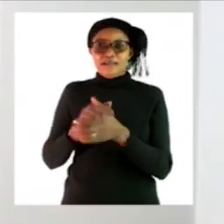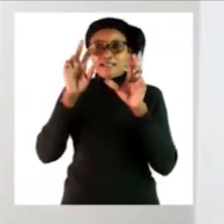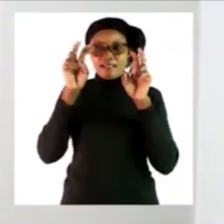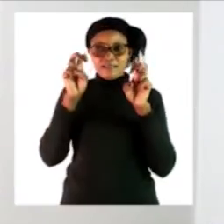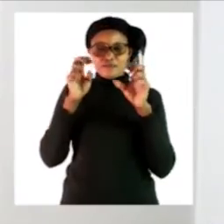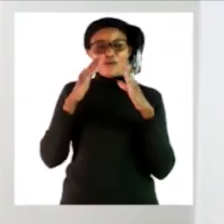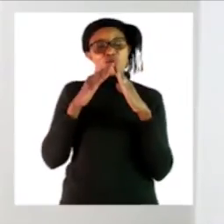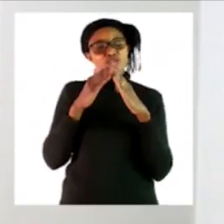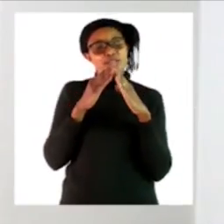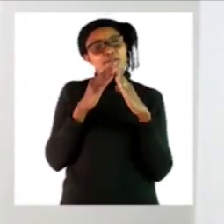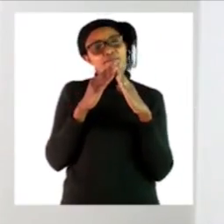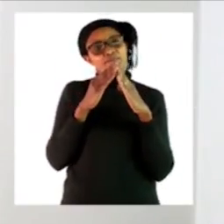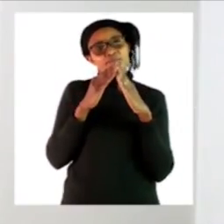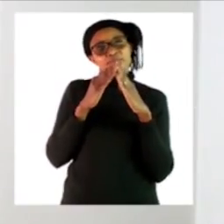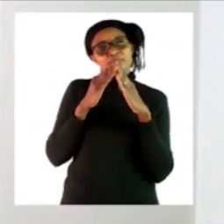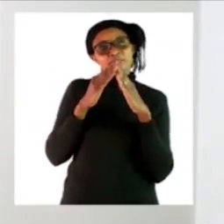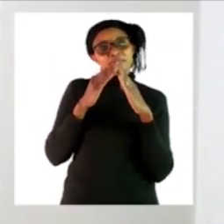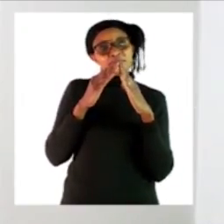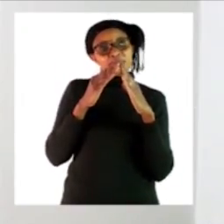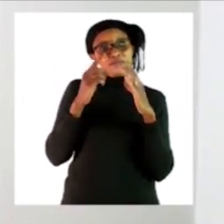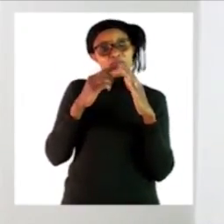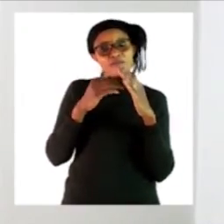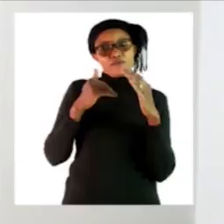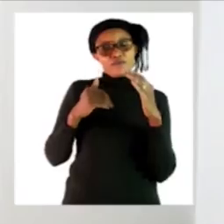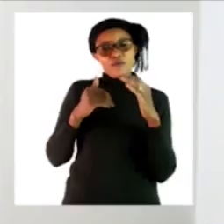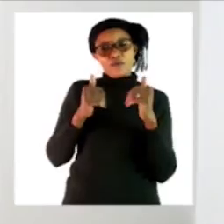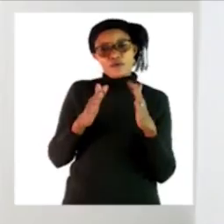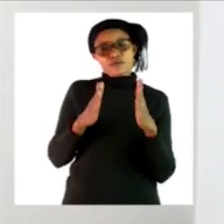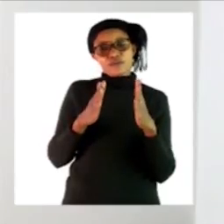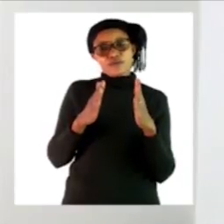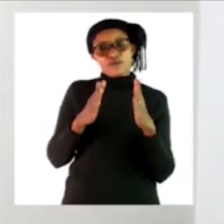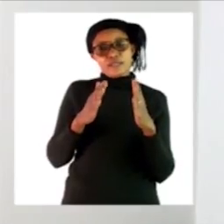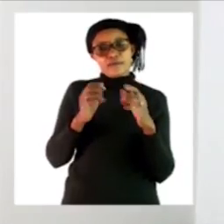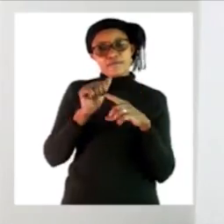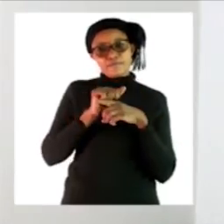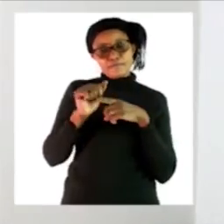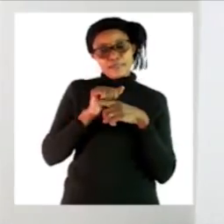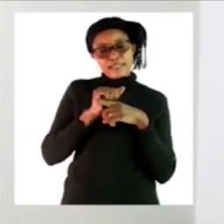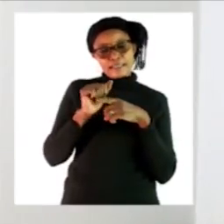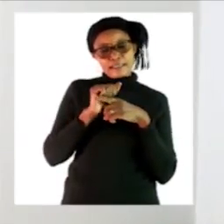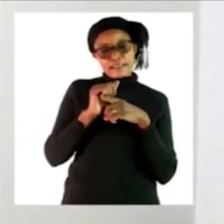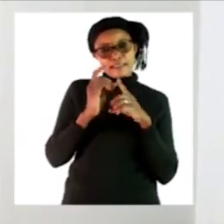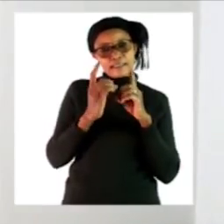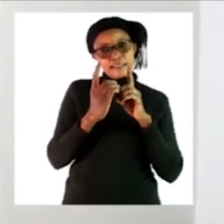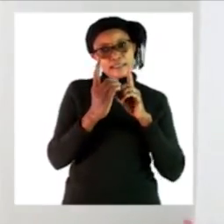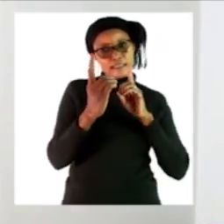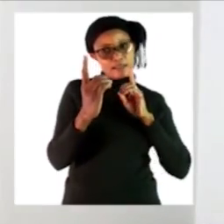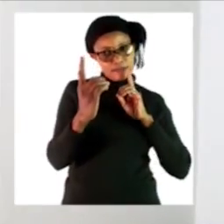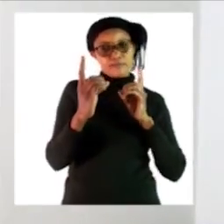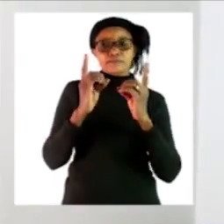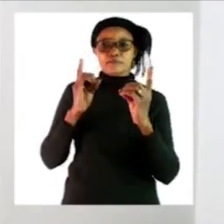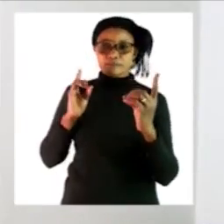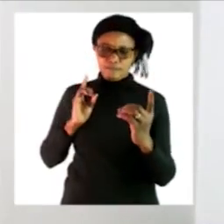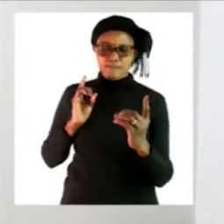is houses but before we continue with the lesson let's first practice our